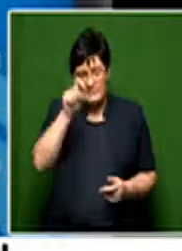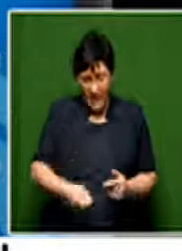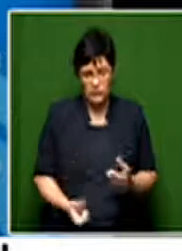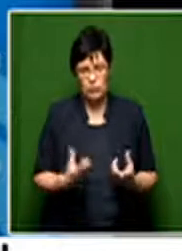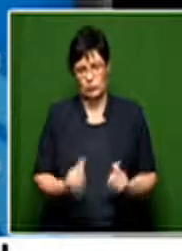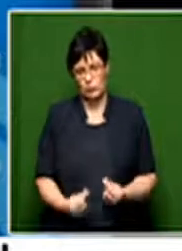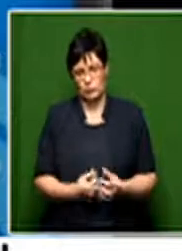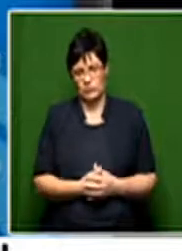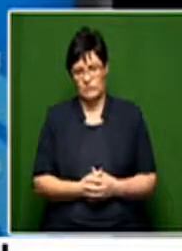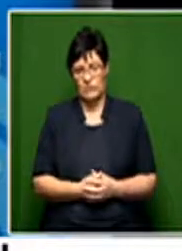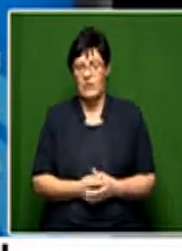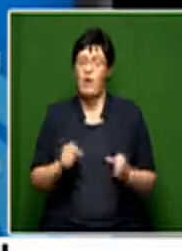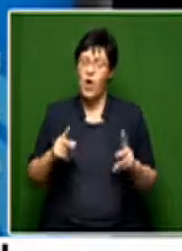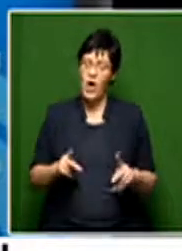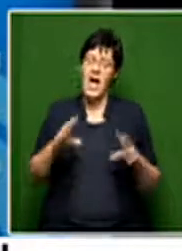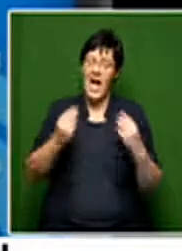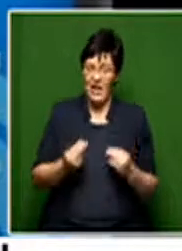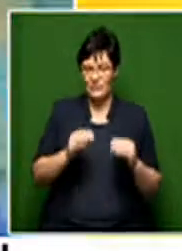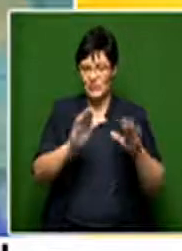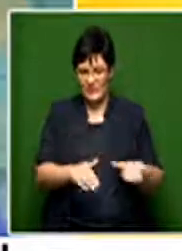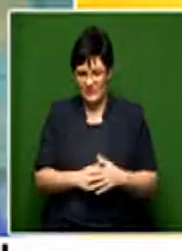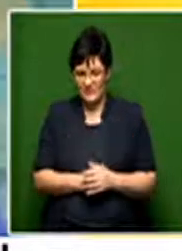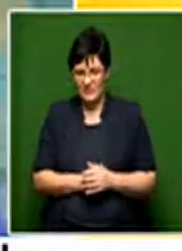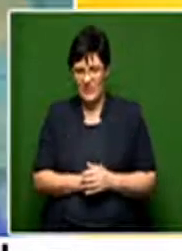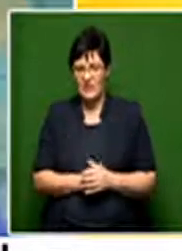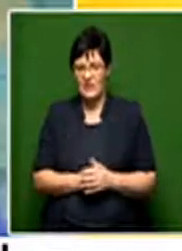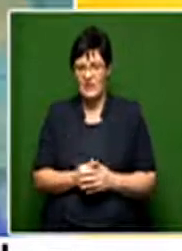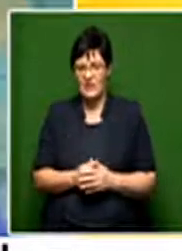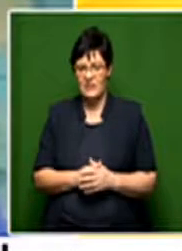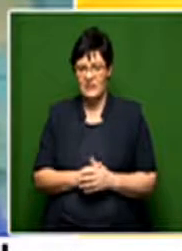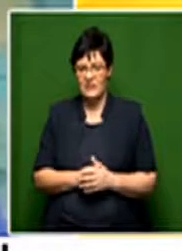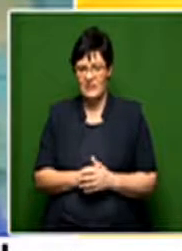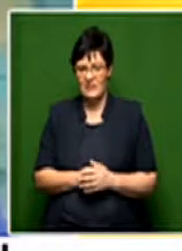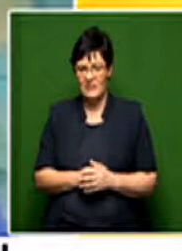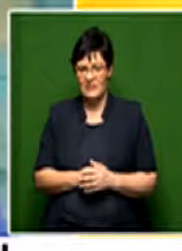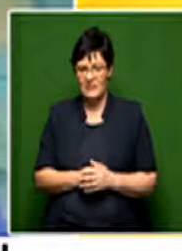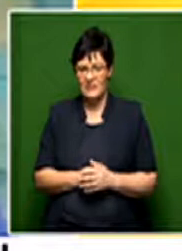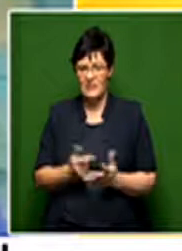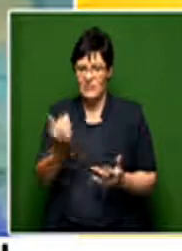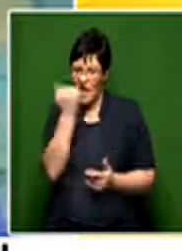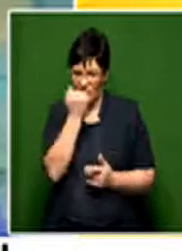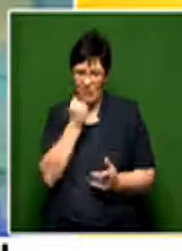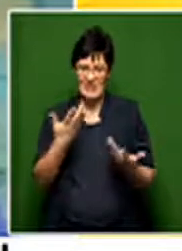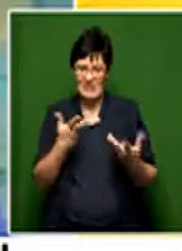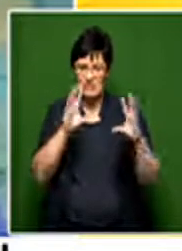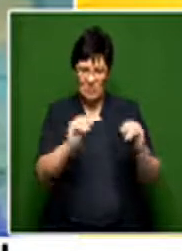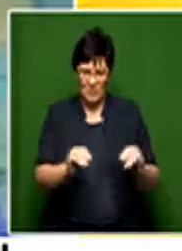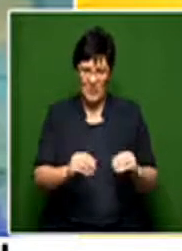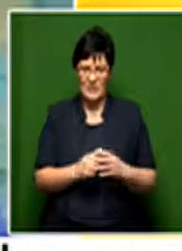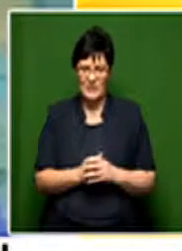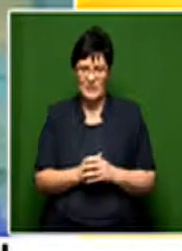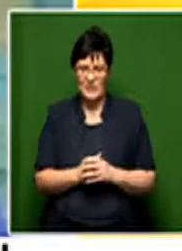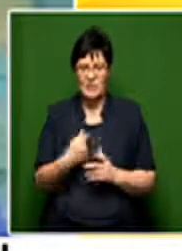right. Okay. I have to leave it, I have to leave it there. In have to, I have to unfortunately stop there.